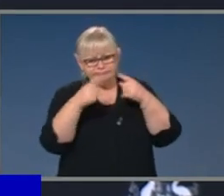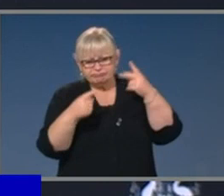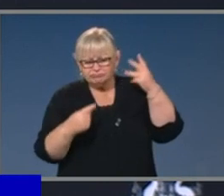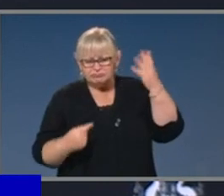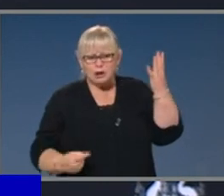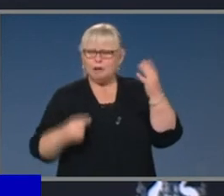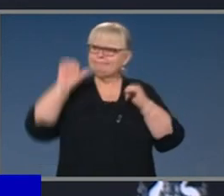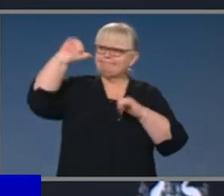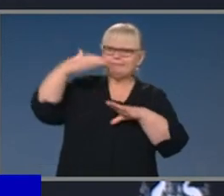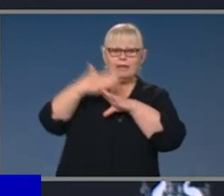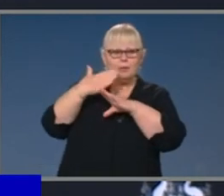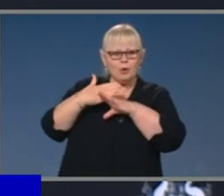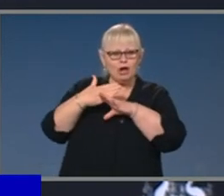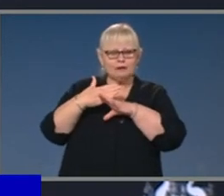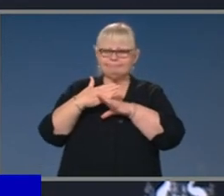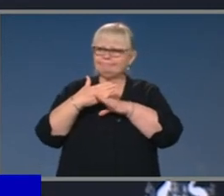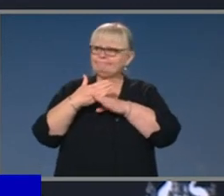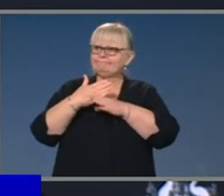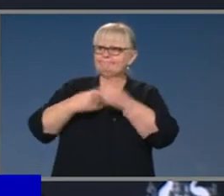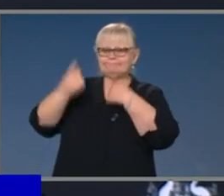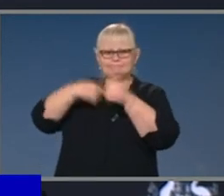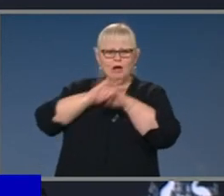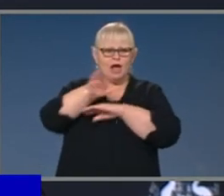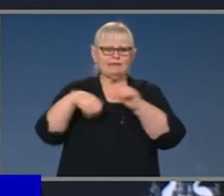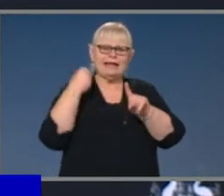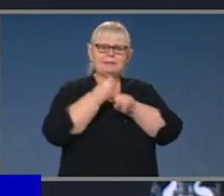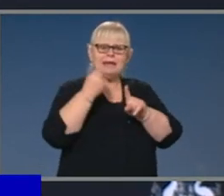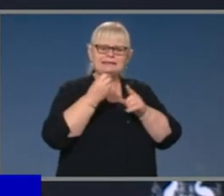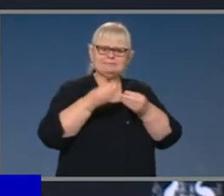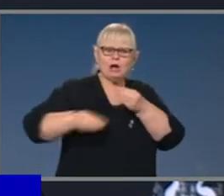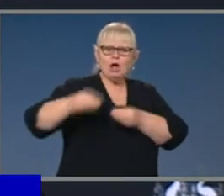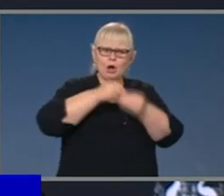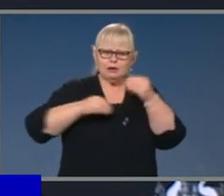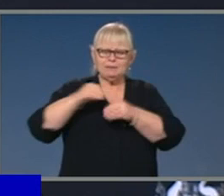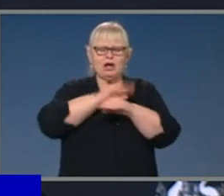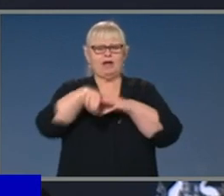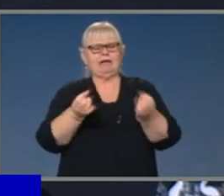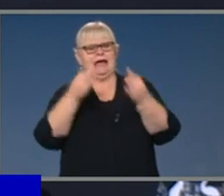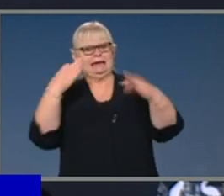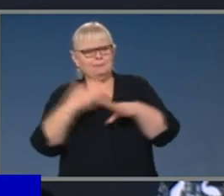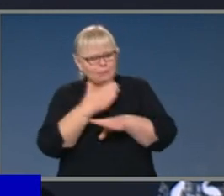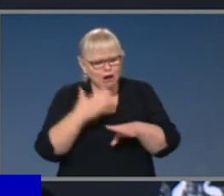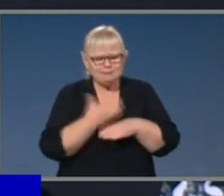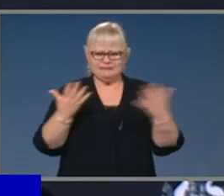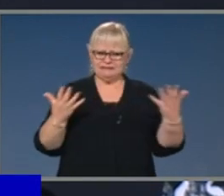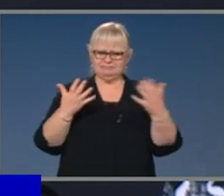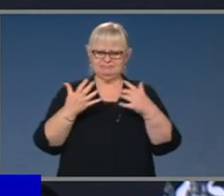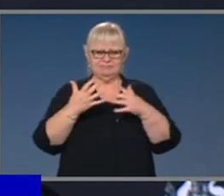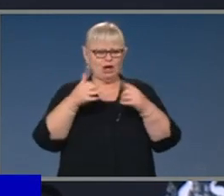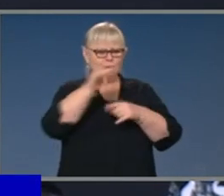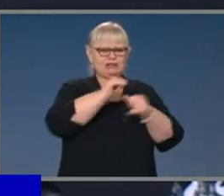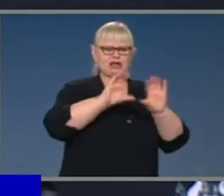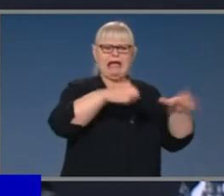work that he's been briefing the Federal Government on in terms of the impact on the economy, particularly on issues around unemployment and affected sectors, and